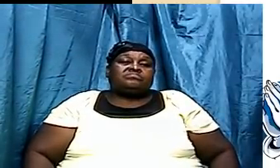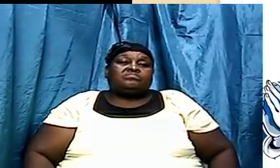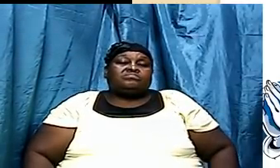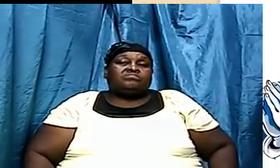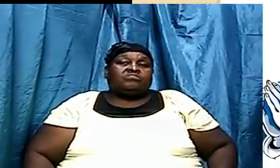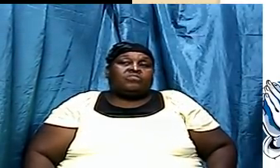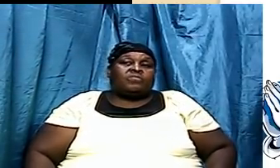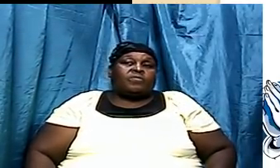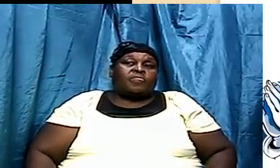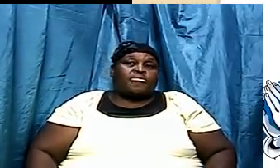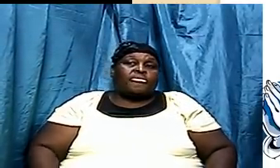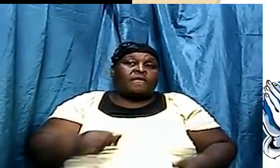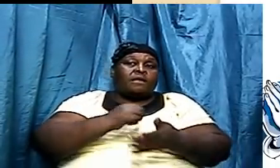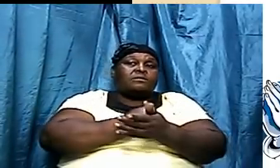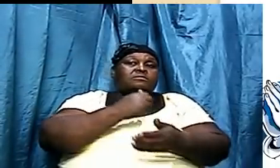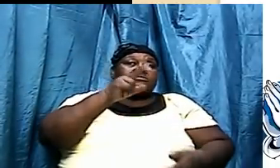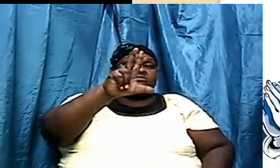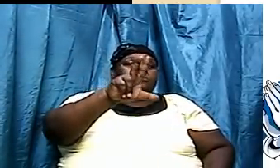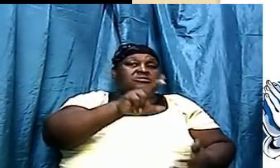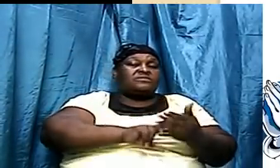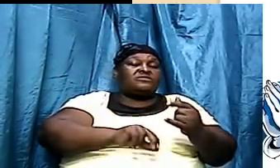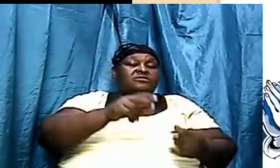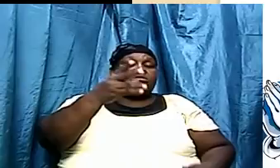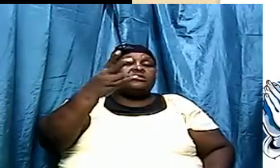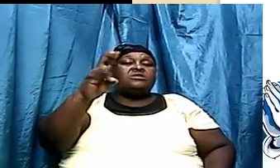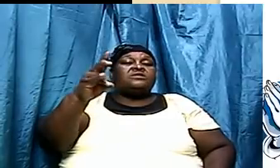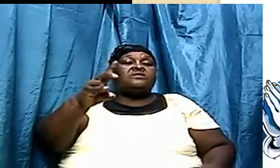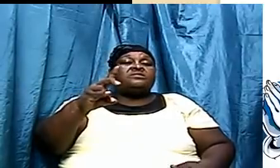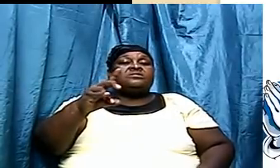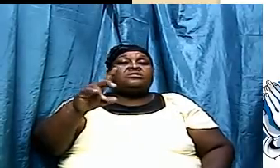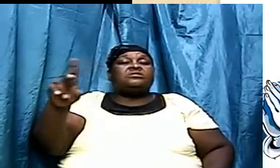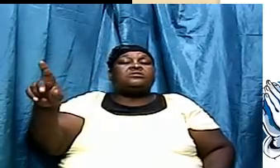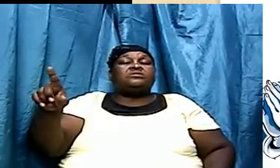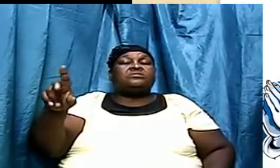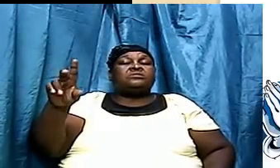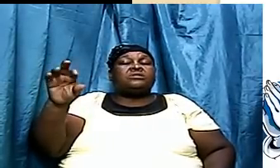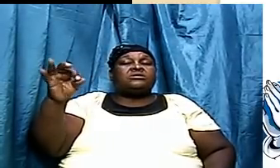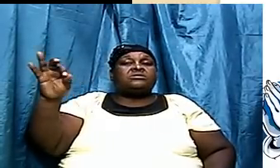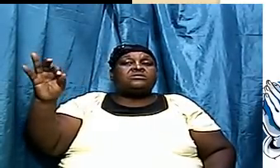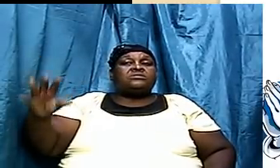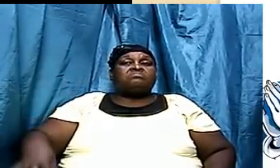scripture Genesis chapter 3 verse 17 to 19 and it reads like this